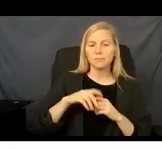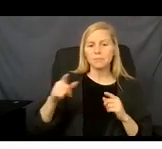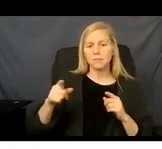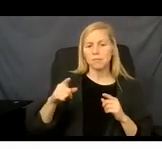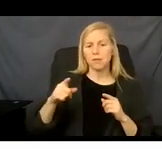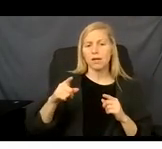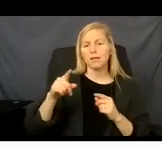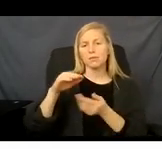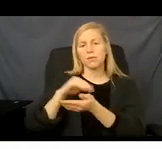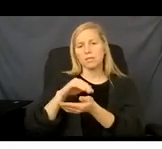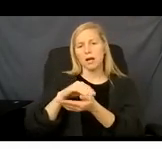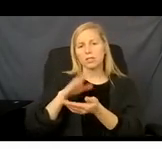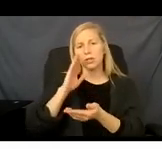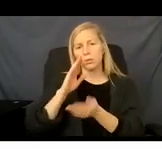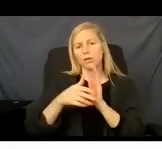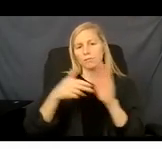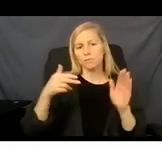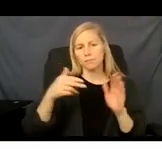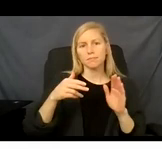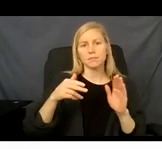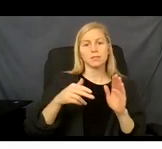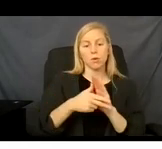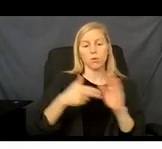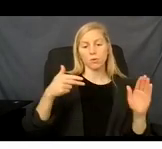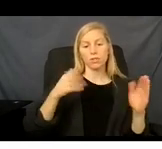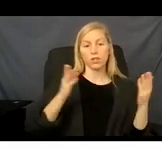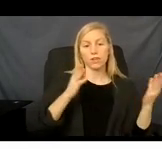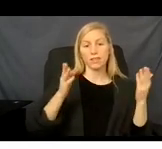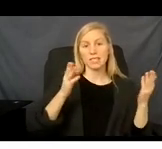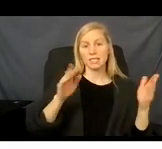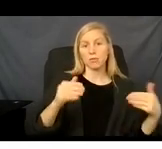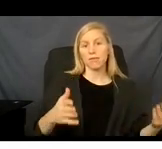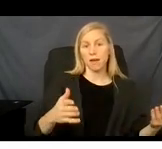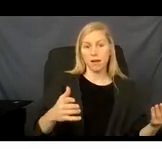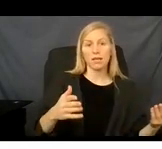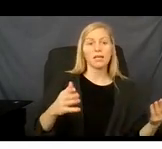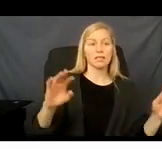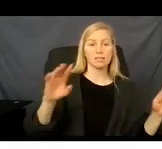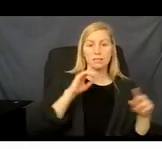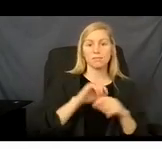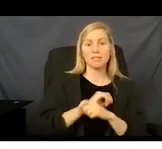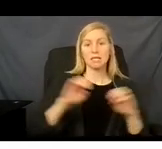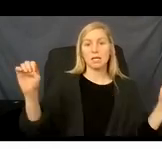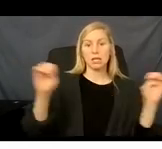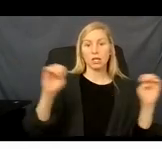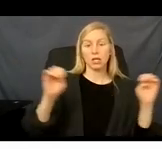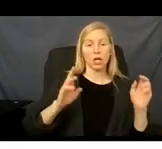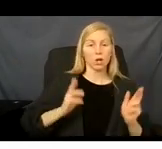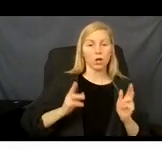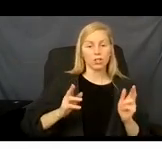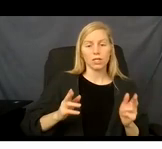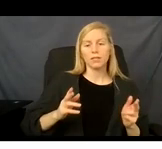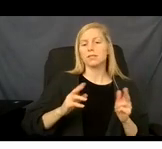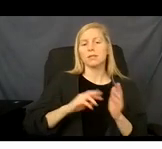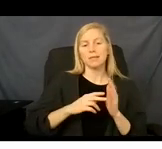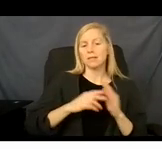provider. If the provider classified the services rendered to you as an emergency or urgent, then there will be no co